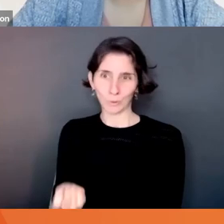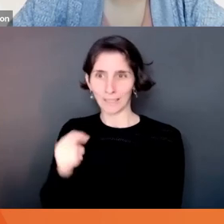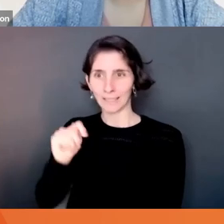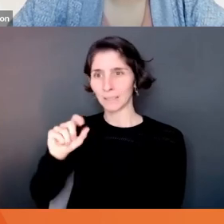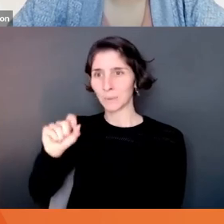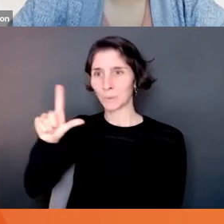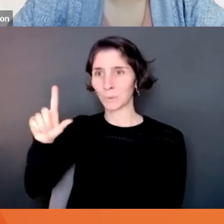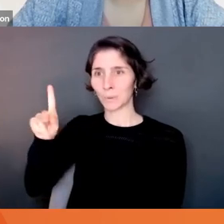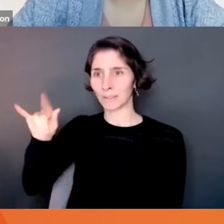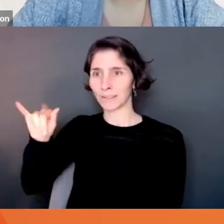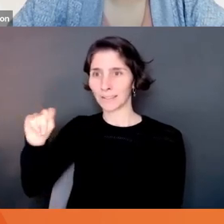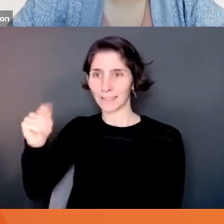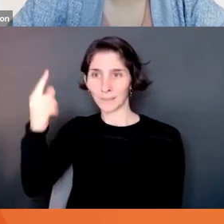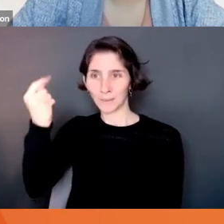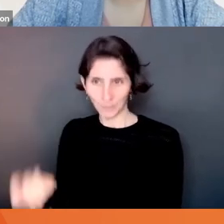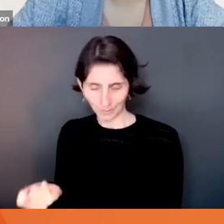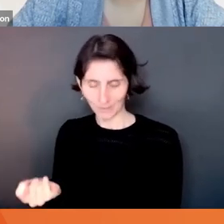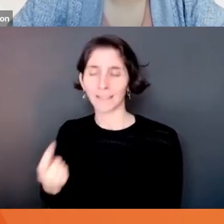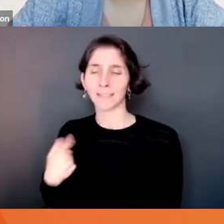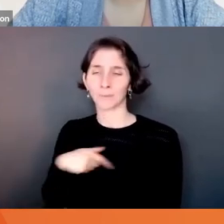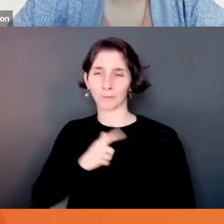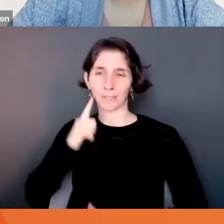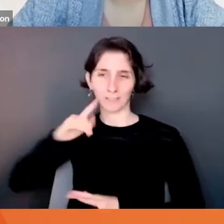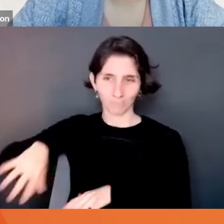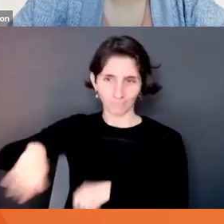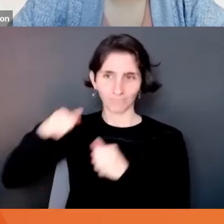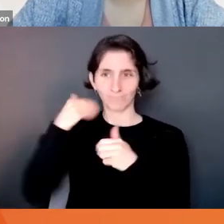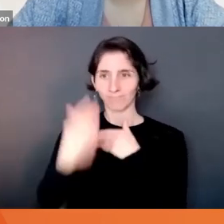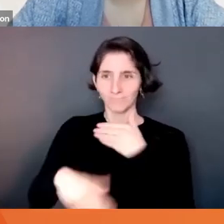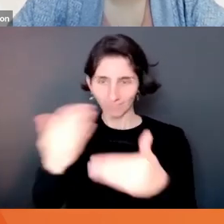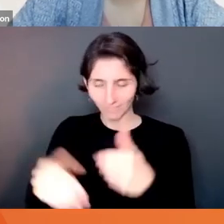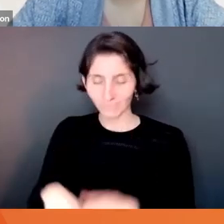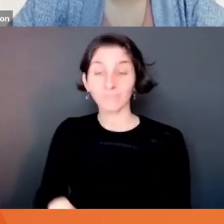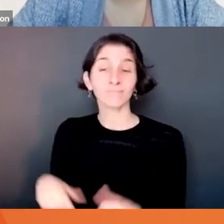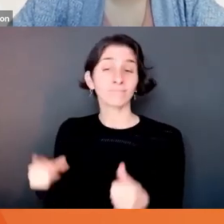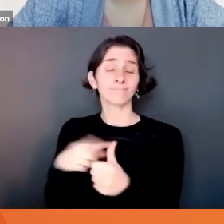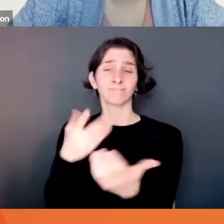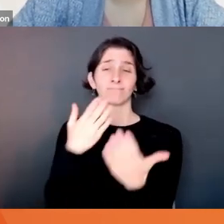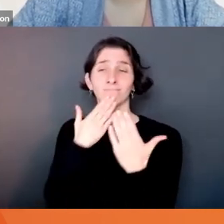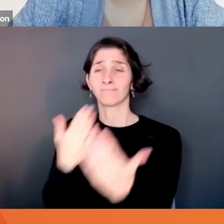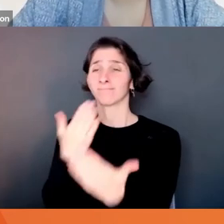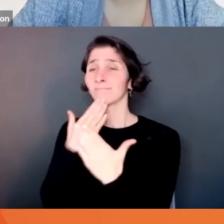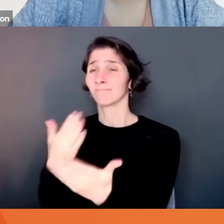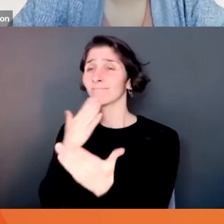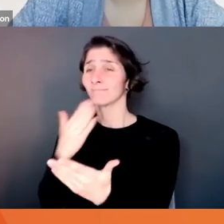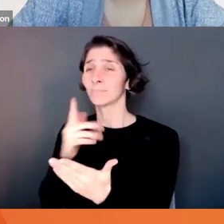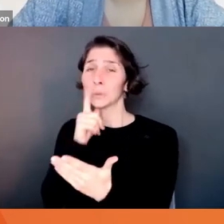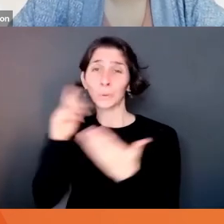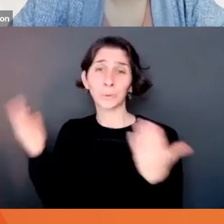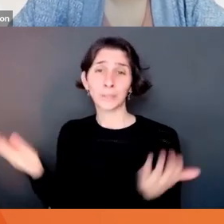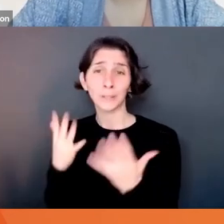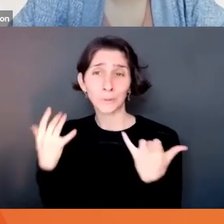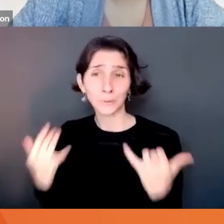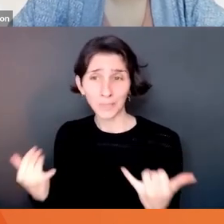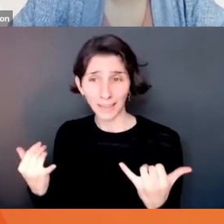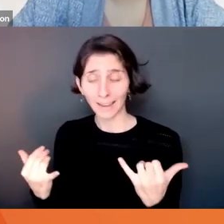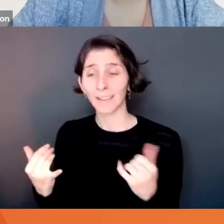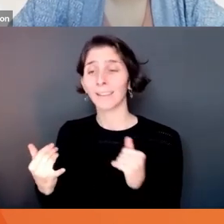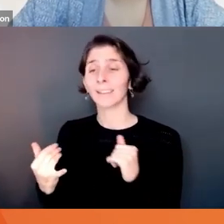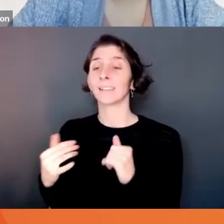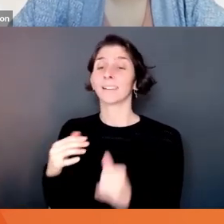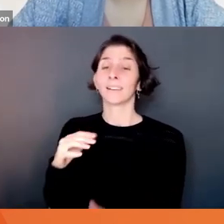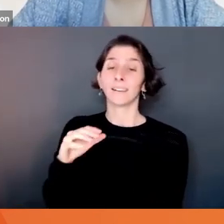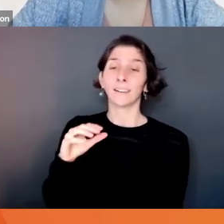us. So just a really big, quick thank you to everyone here on the call today. Samantha, Shelley,